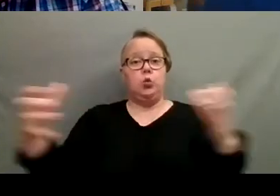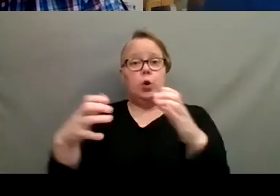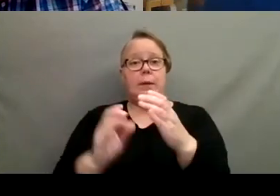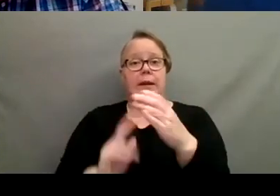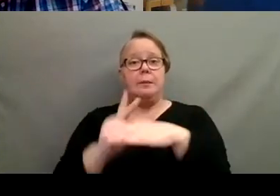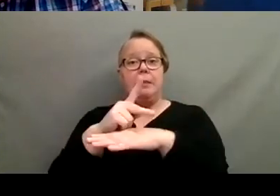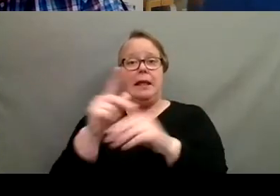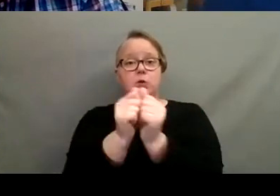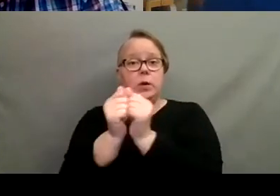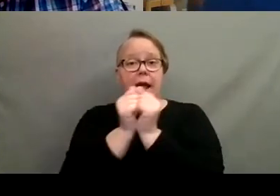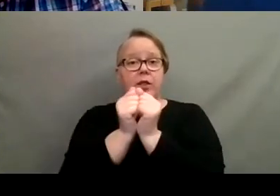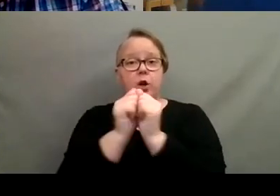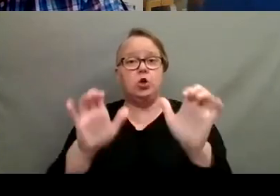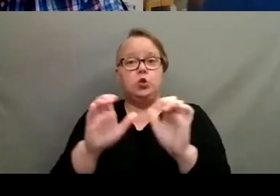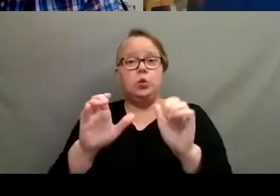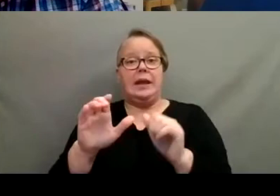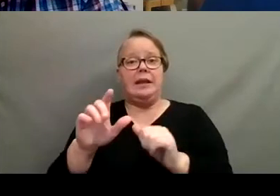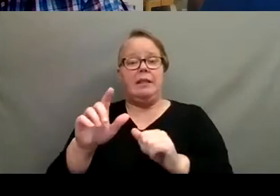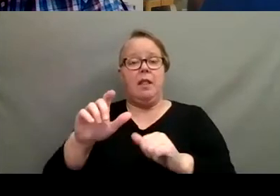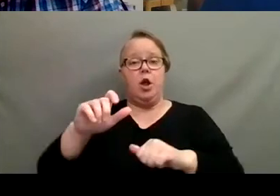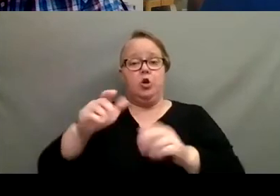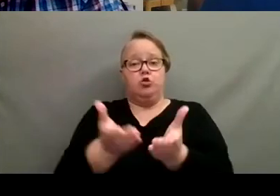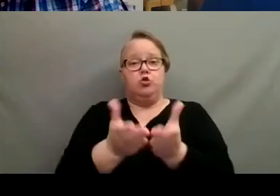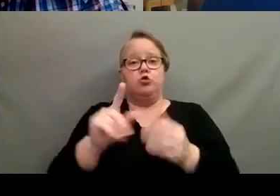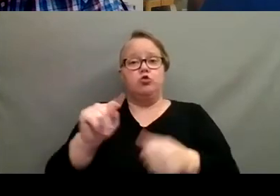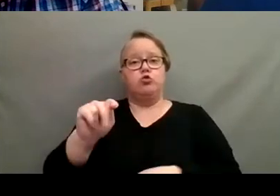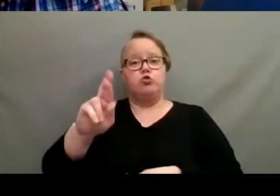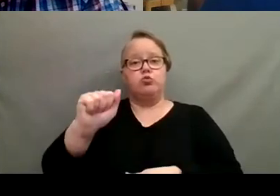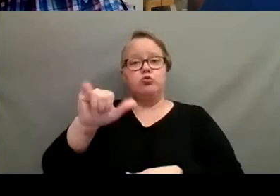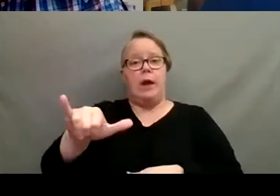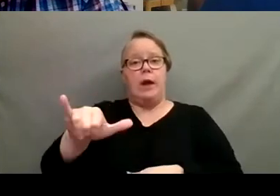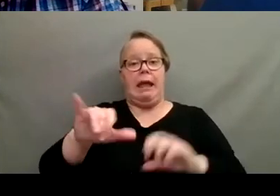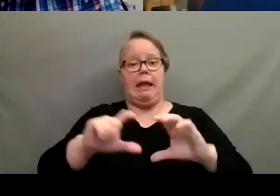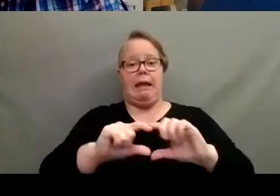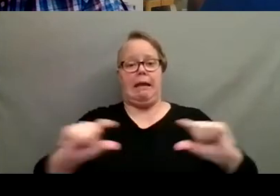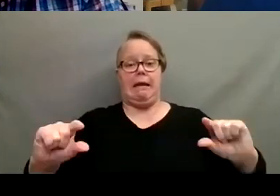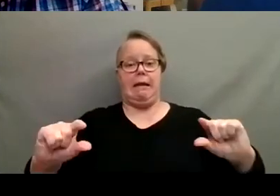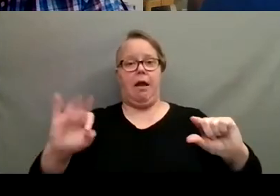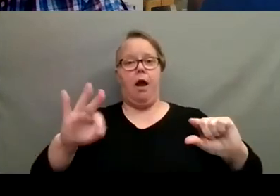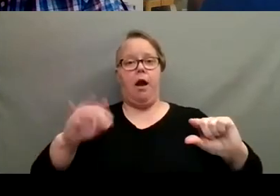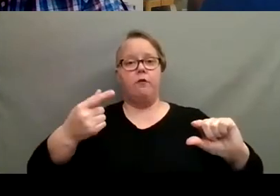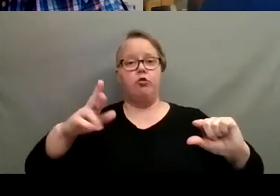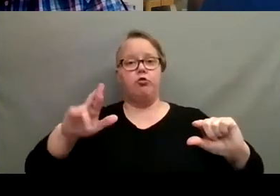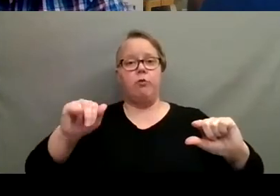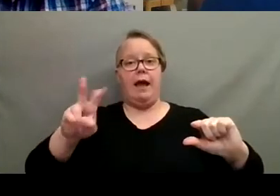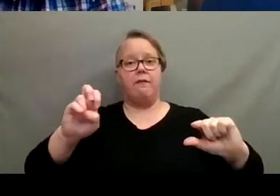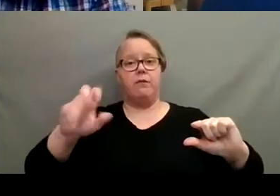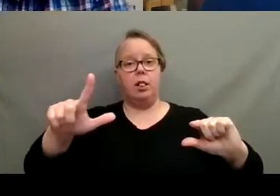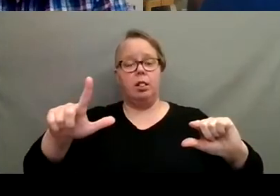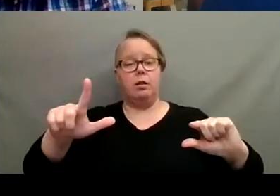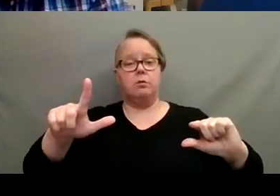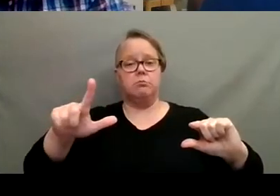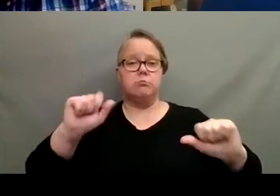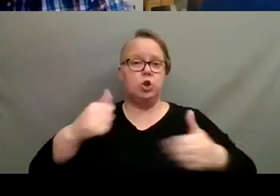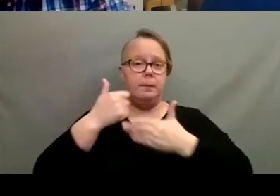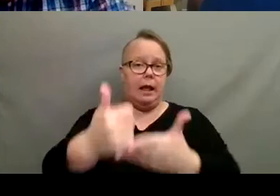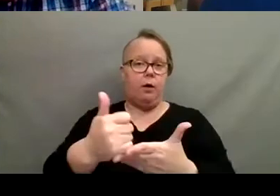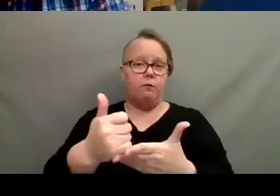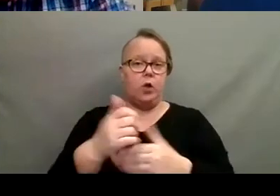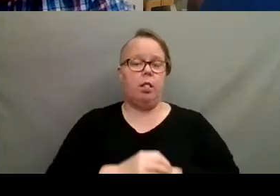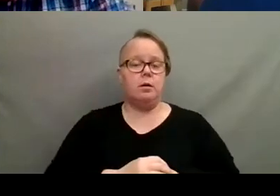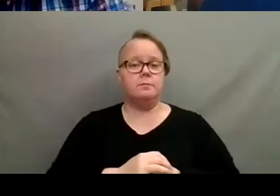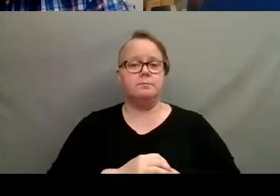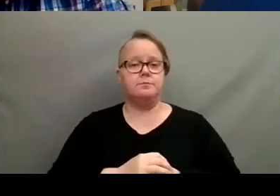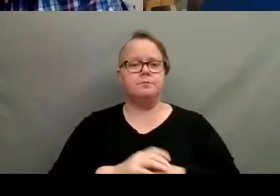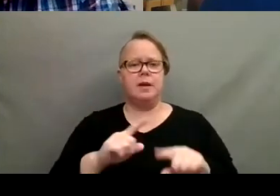doing that trick with the tray of gravel and water, um, could be helpful, but